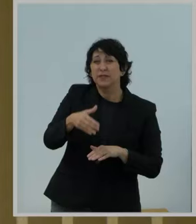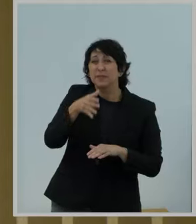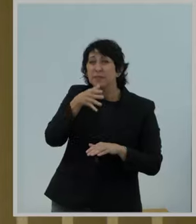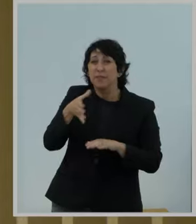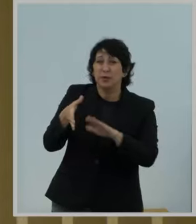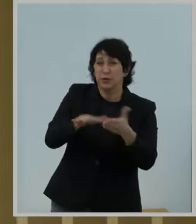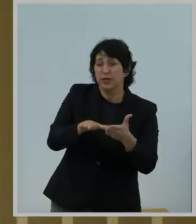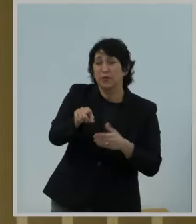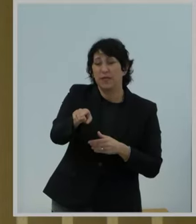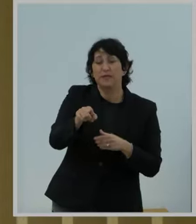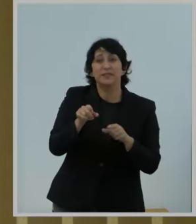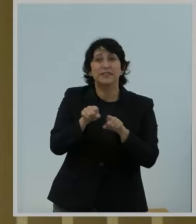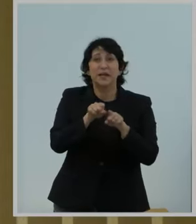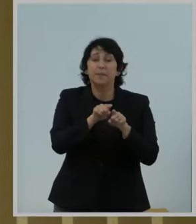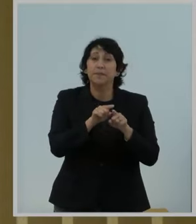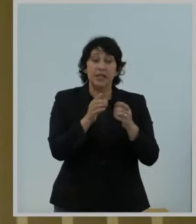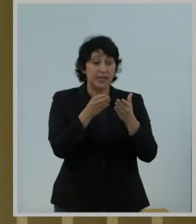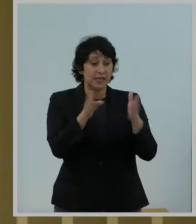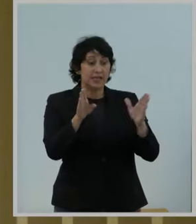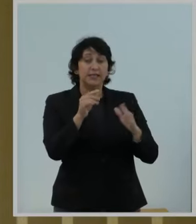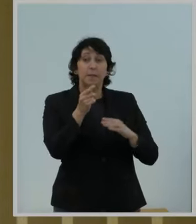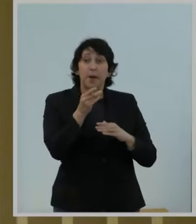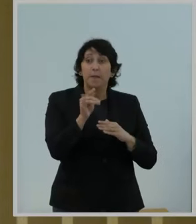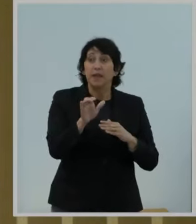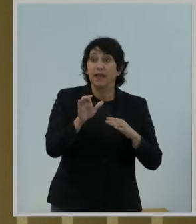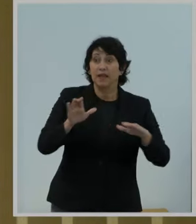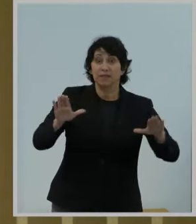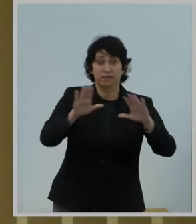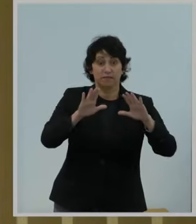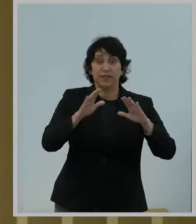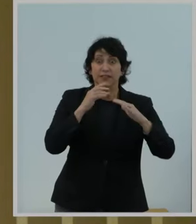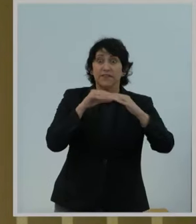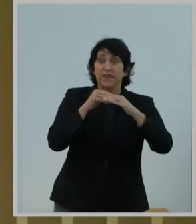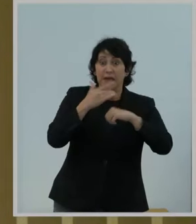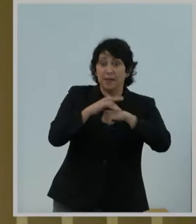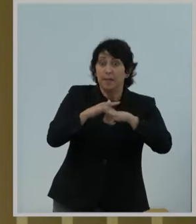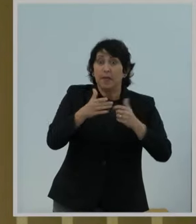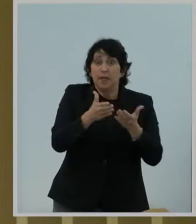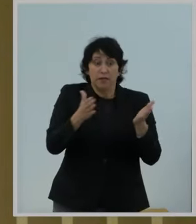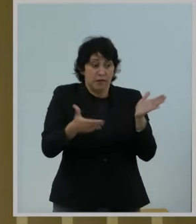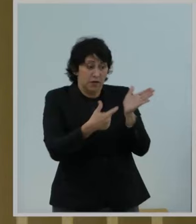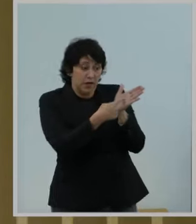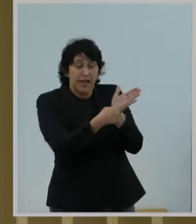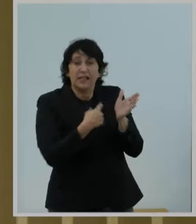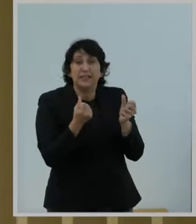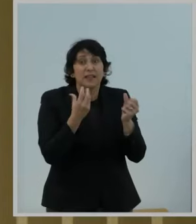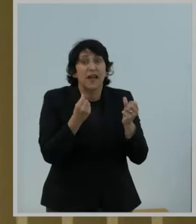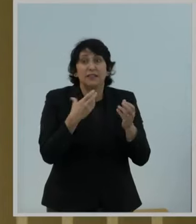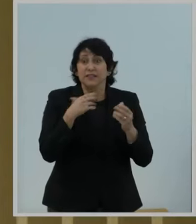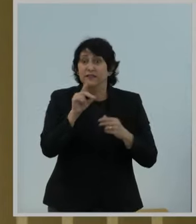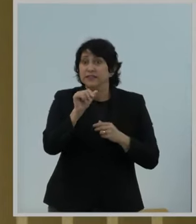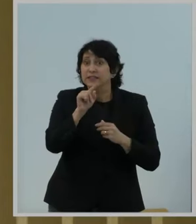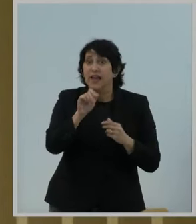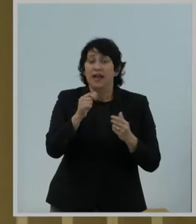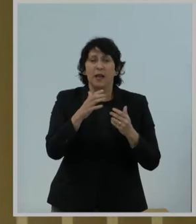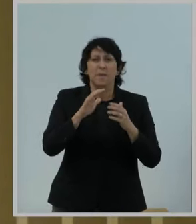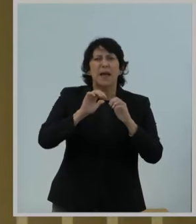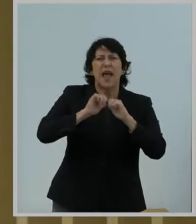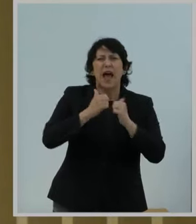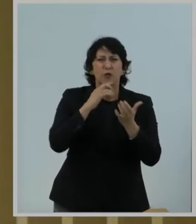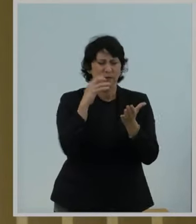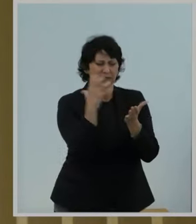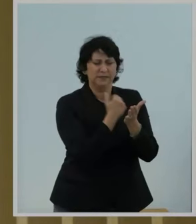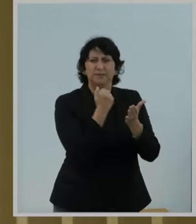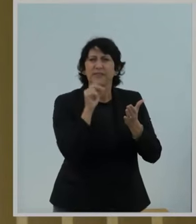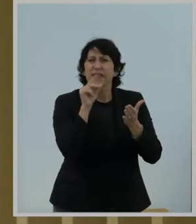This publicly available platform provides a treasure trove of data. How do we refine it, expand it, leverage it to help those